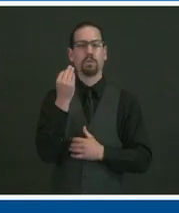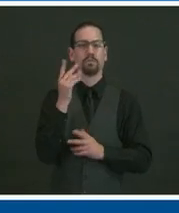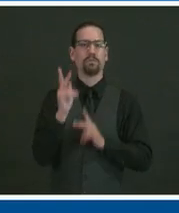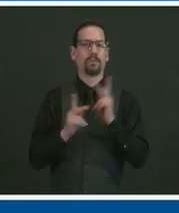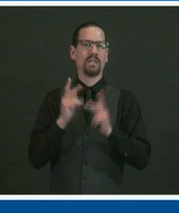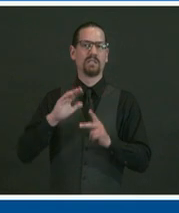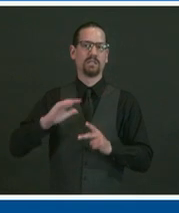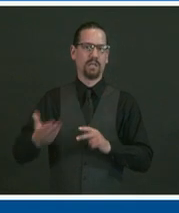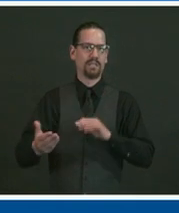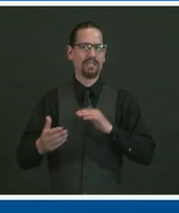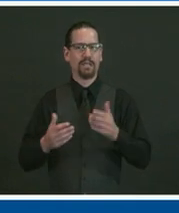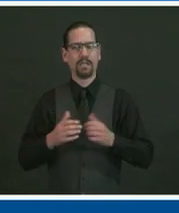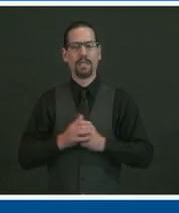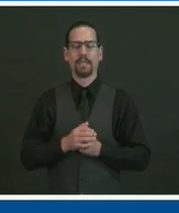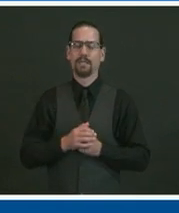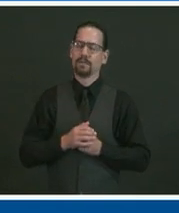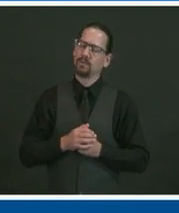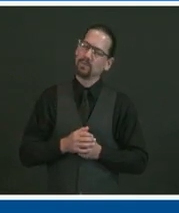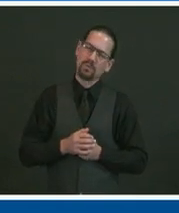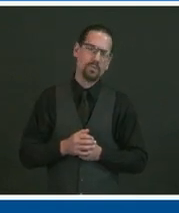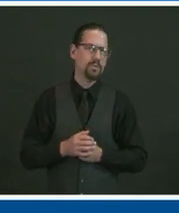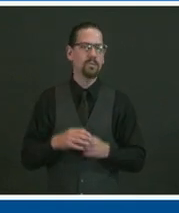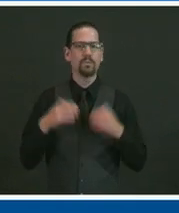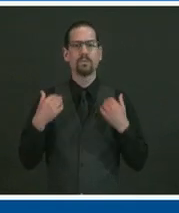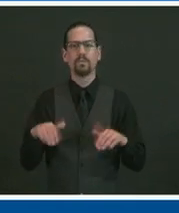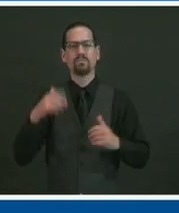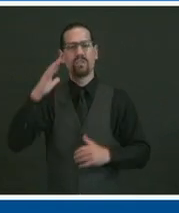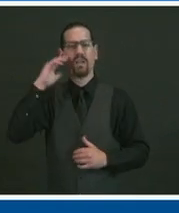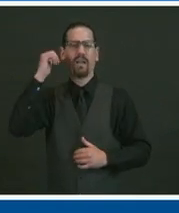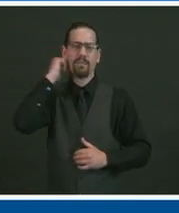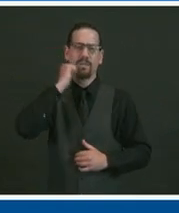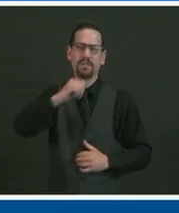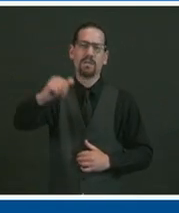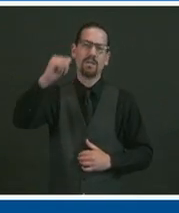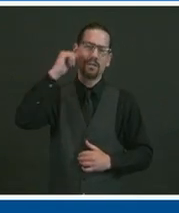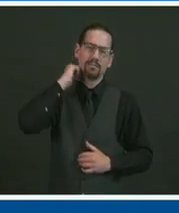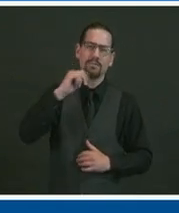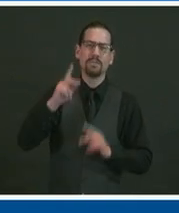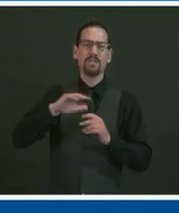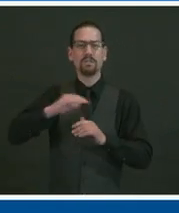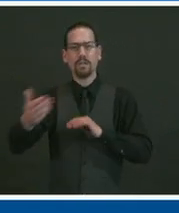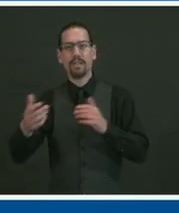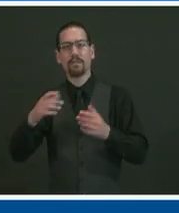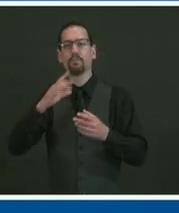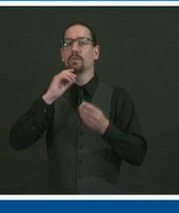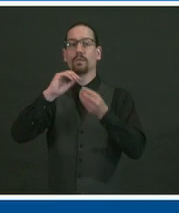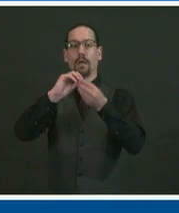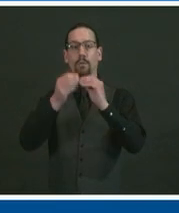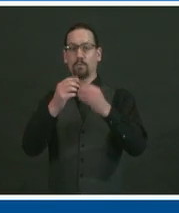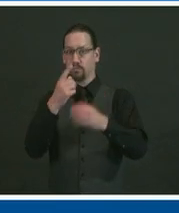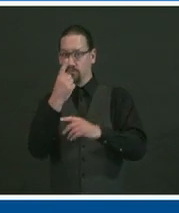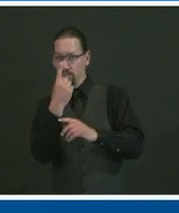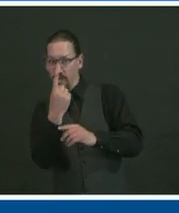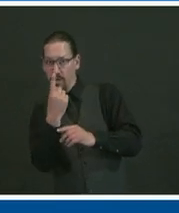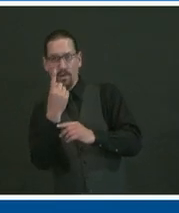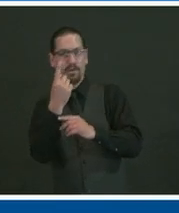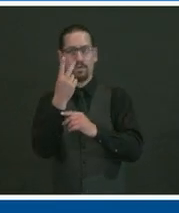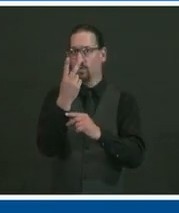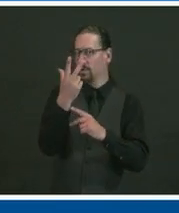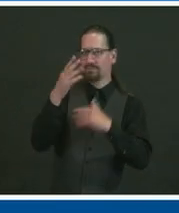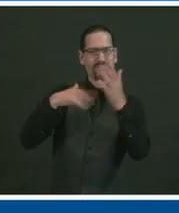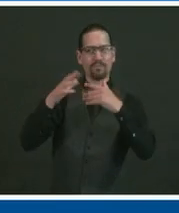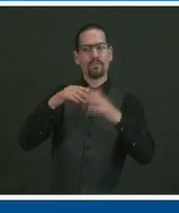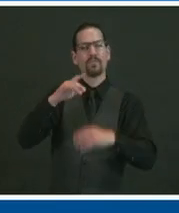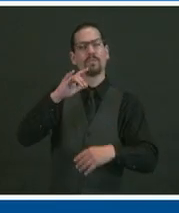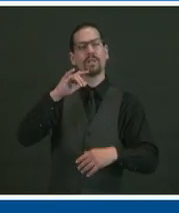as I do every day, every one of those deaths is a loved one. So let's just remember that and remember that this suffering is real.